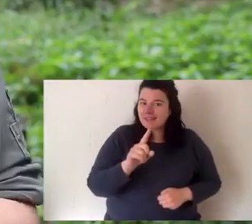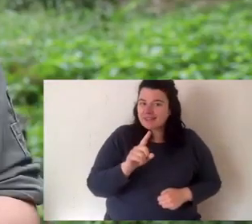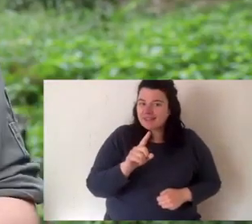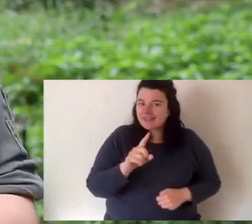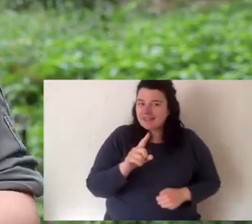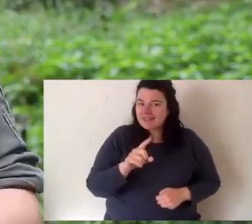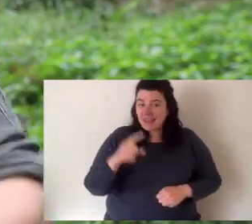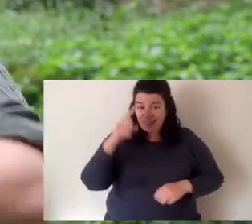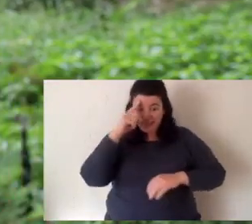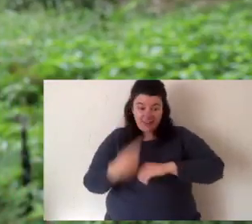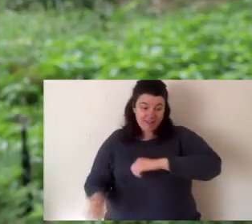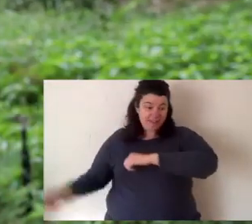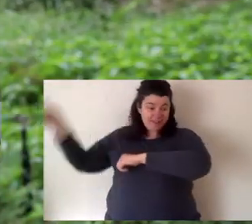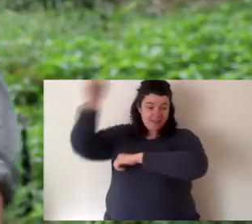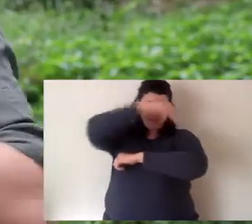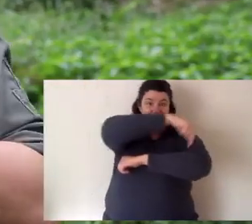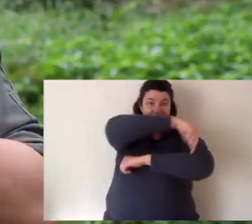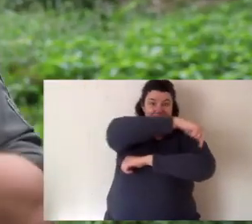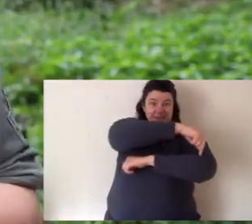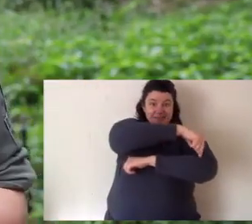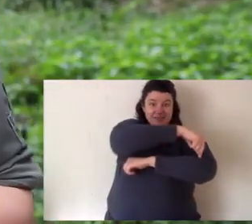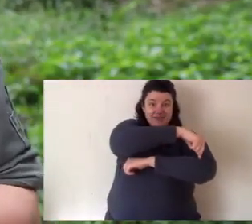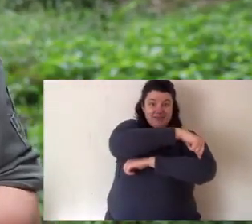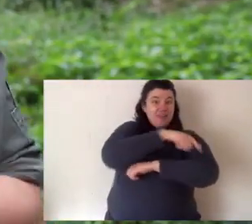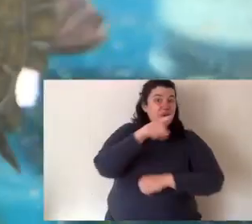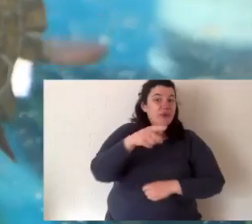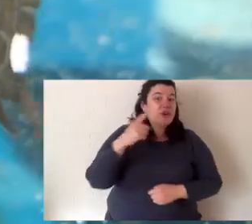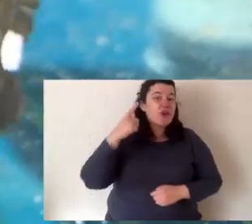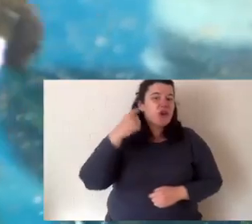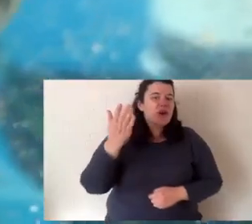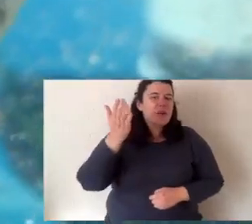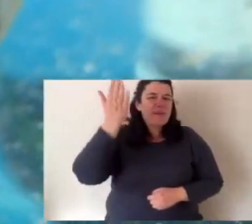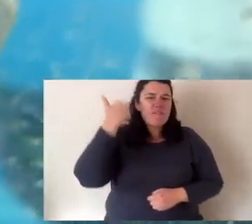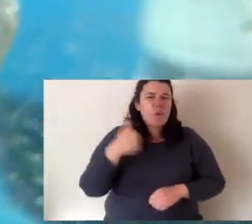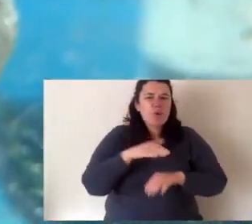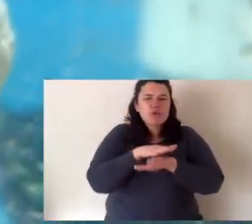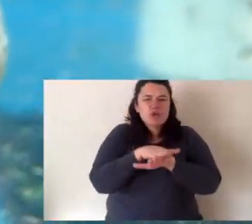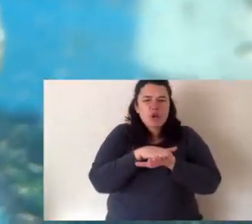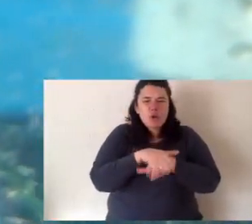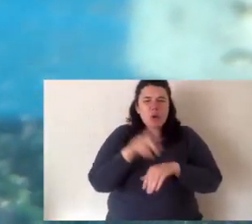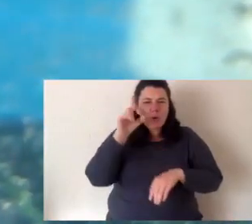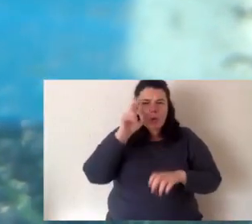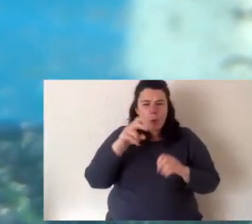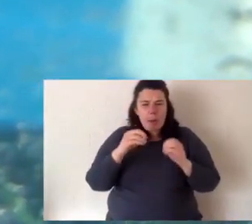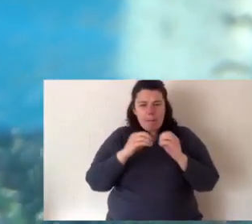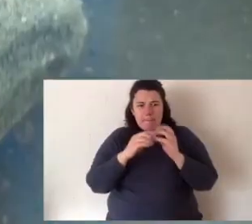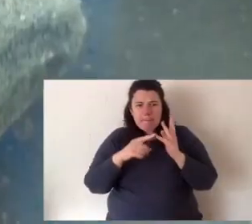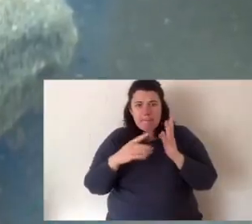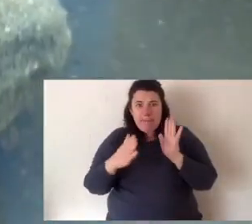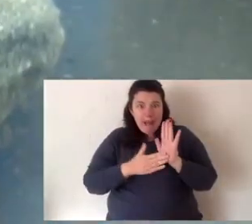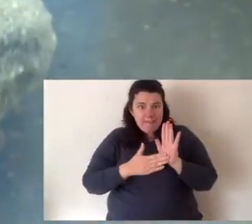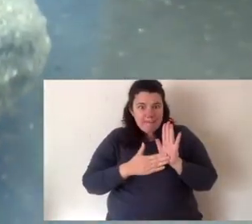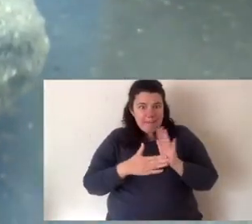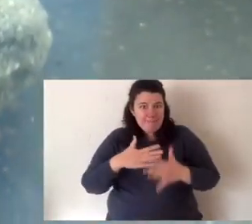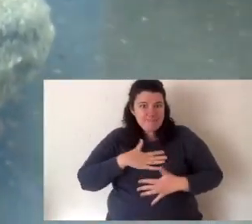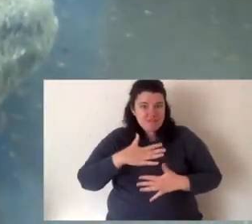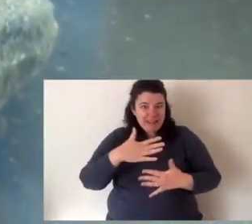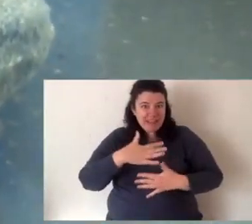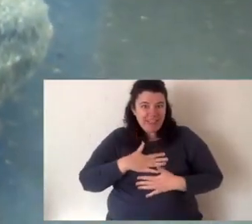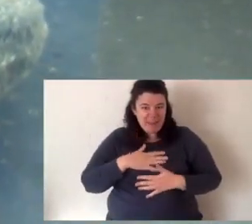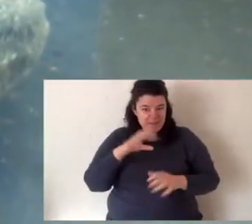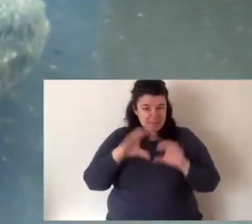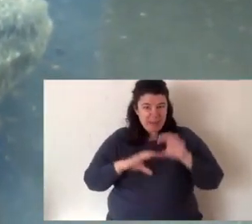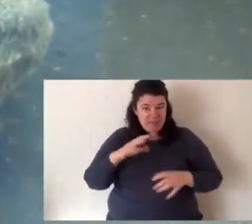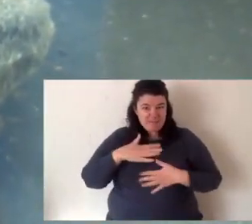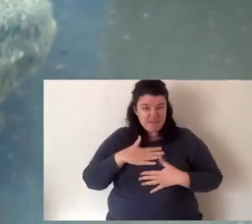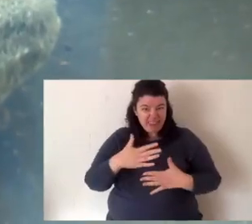let's go right to the other end, down to their tail. Have you ever heard a turtle called a bum breather? They